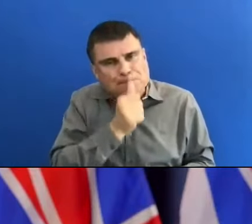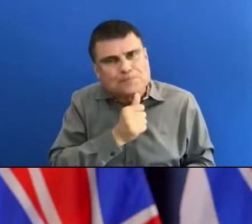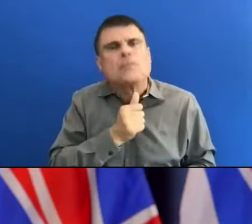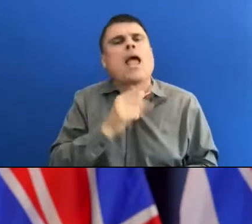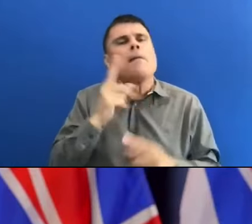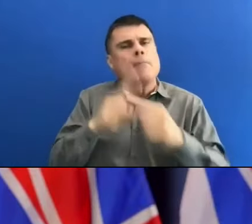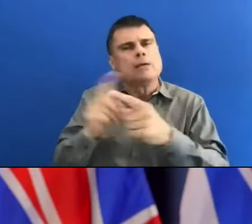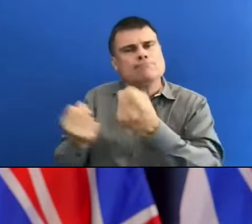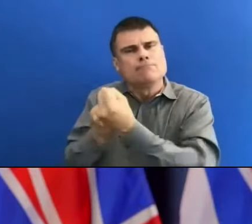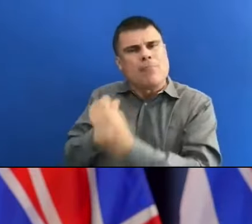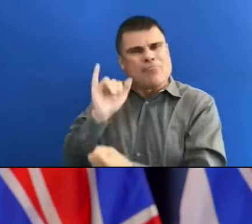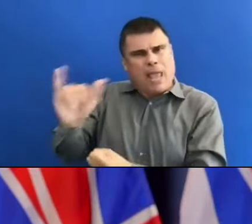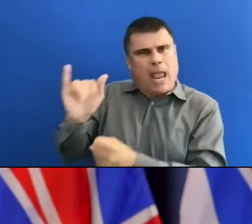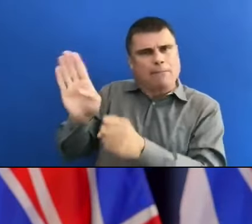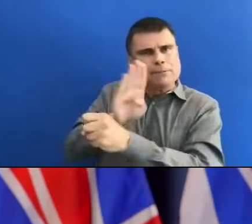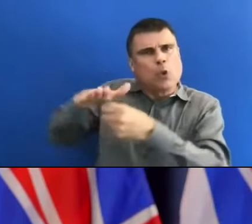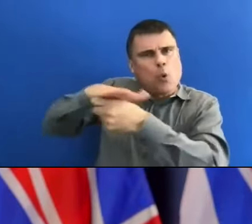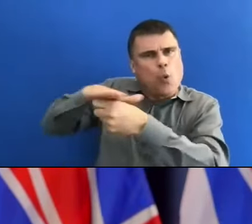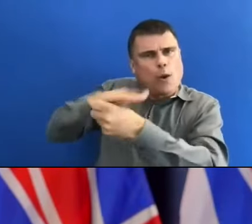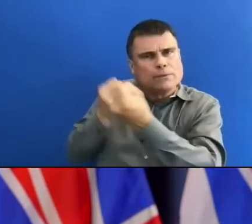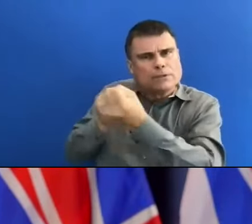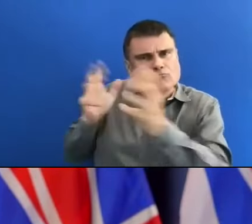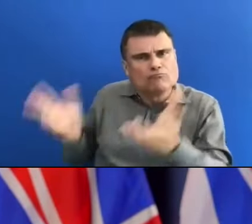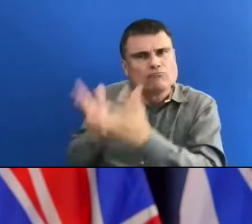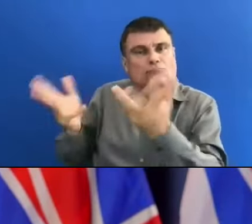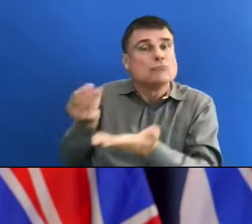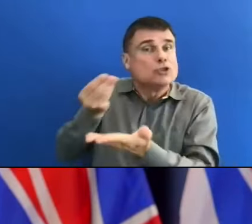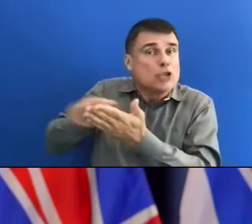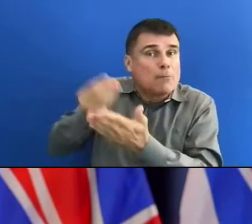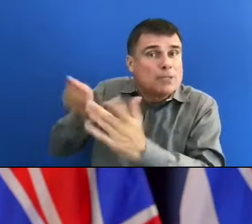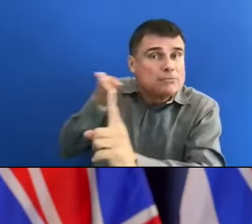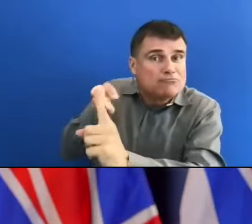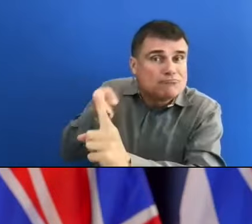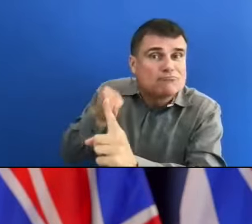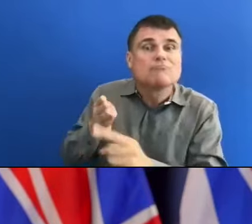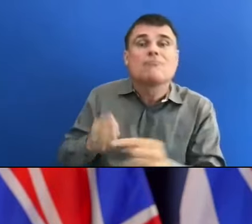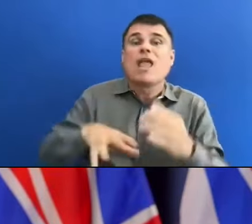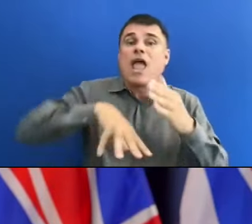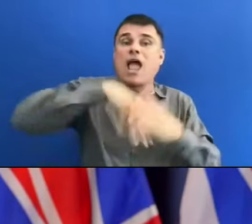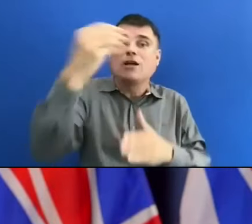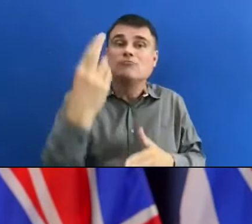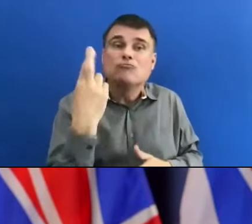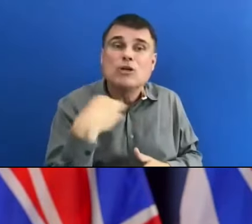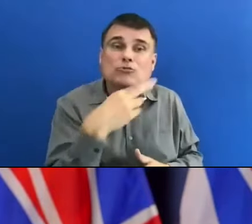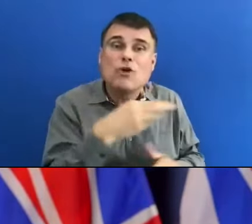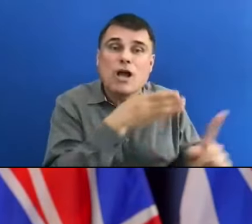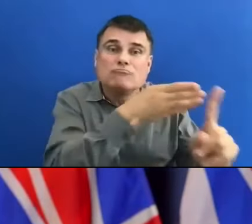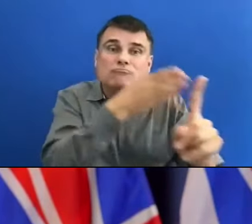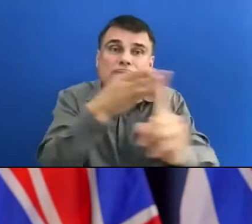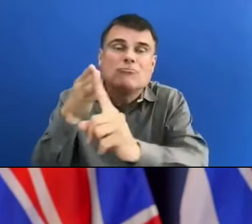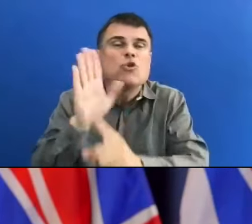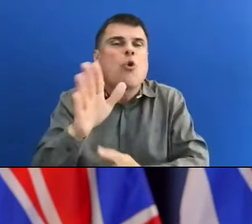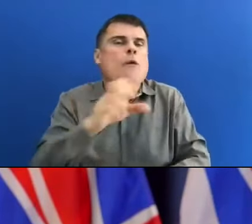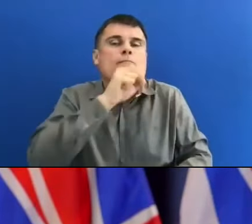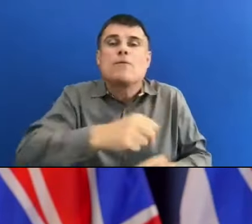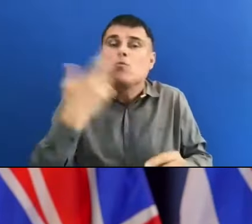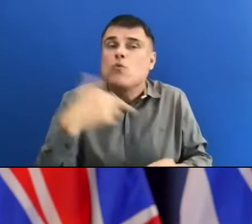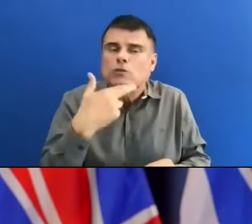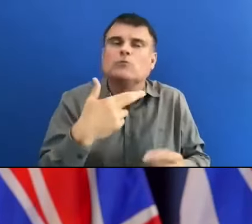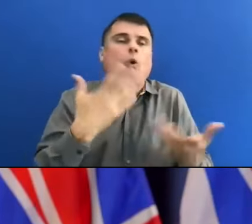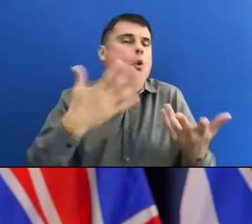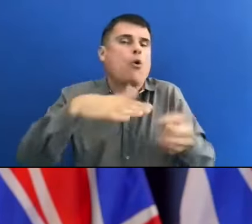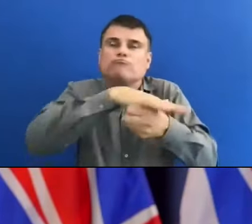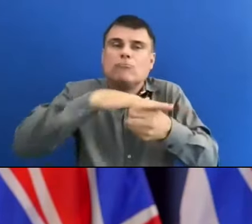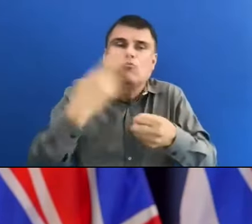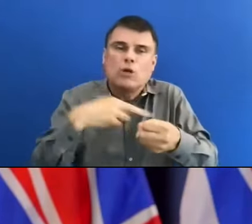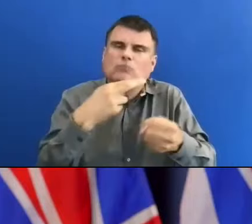Do some shopping. Have dinner with some friends at your favourite neighbourhood restaurant. This is how we will help our local businesses and